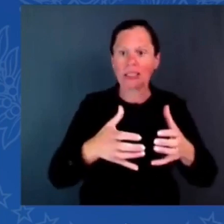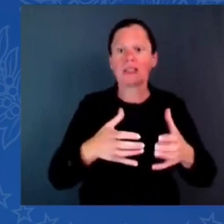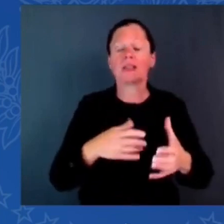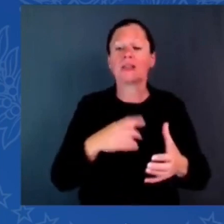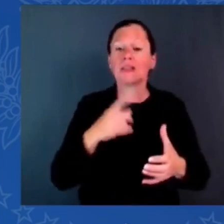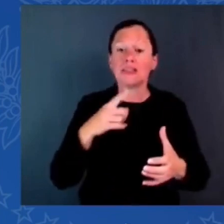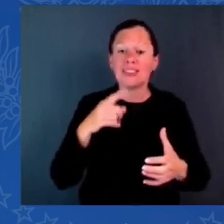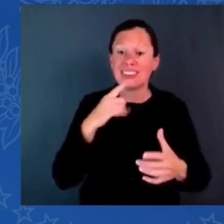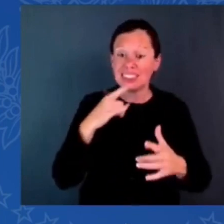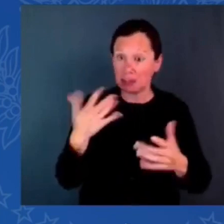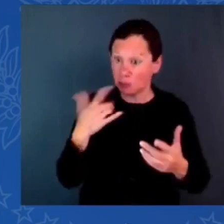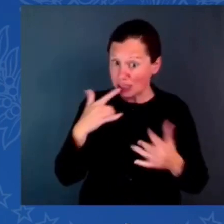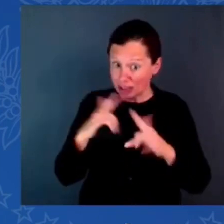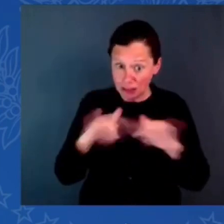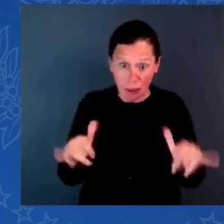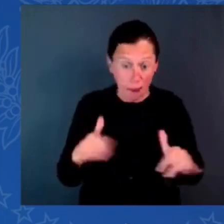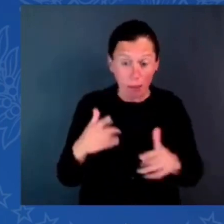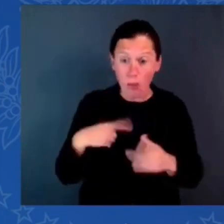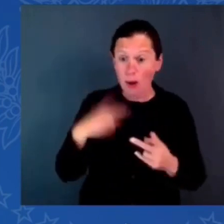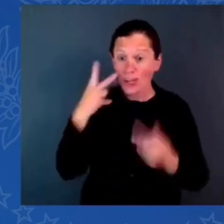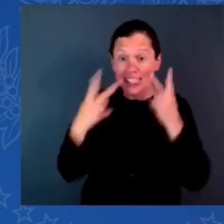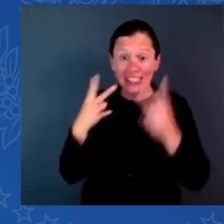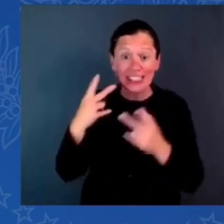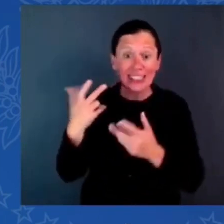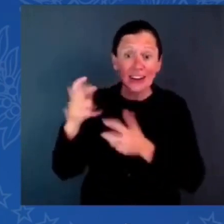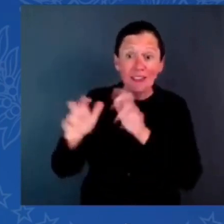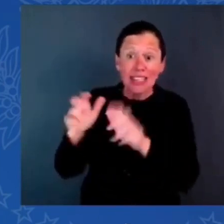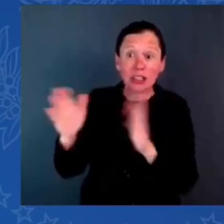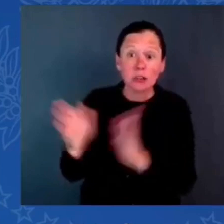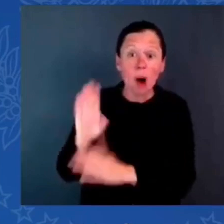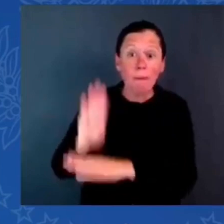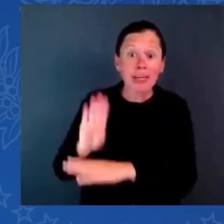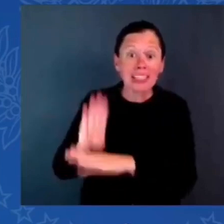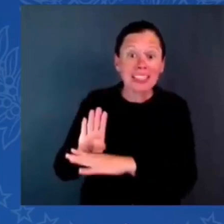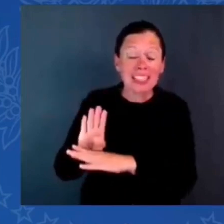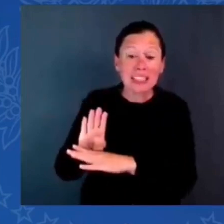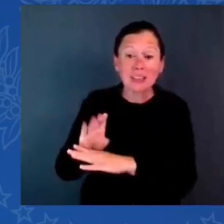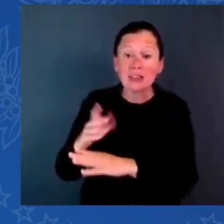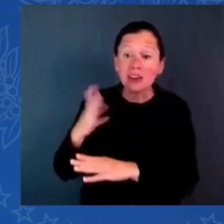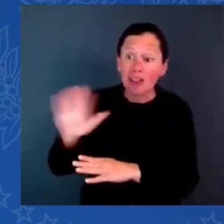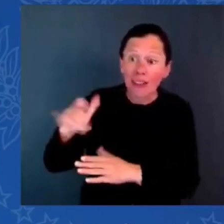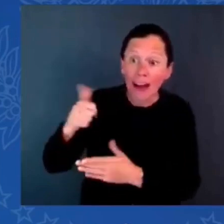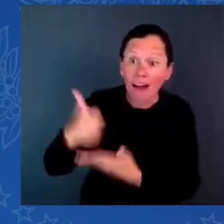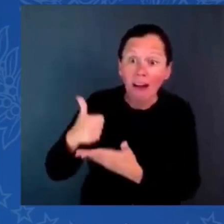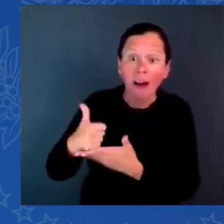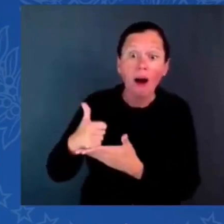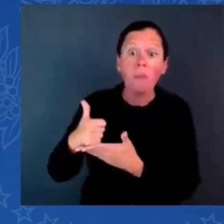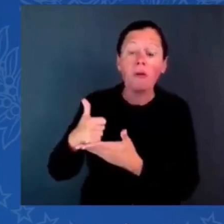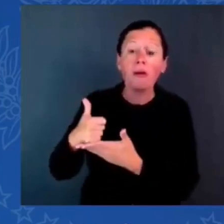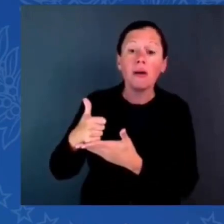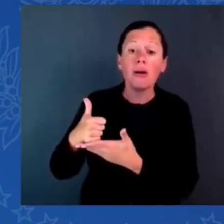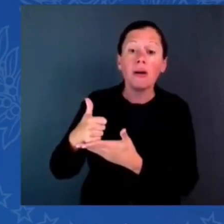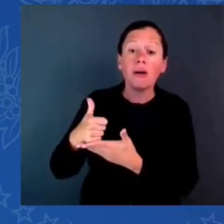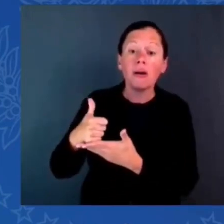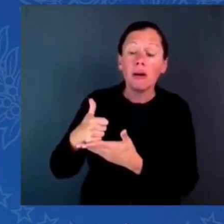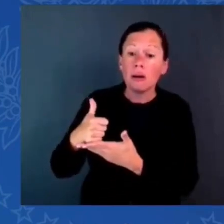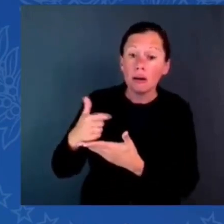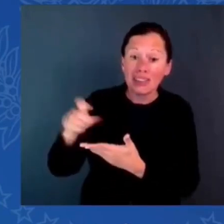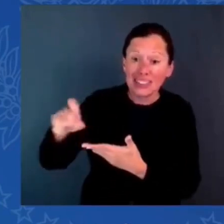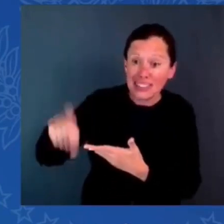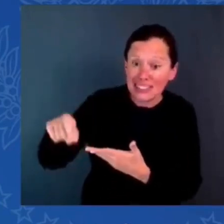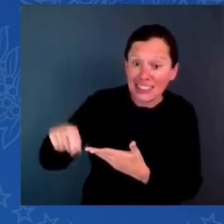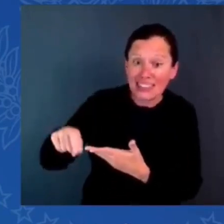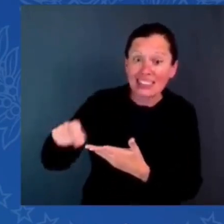Latino small businesses, and with your help, we've awarded small disadvantaged businesses a record $70 billion